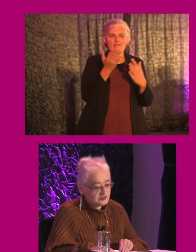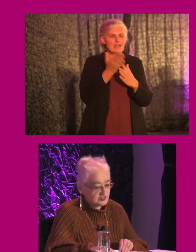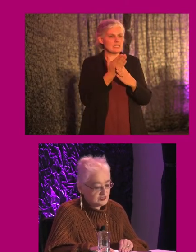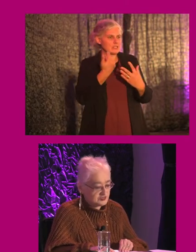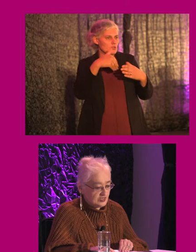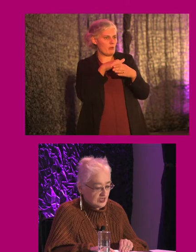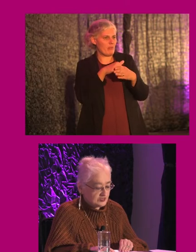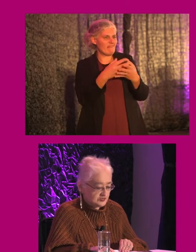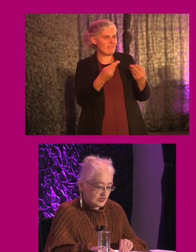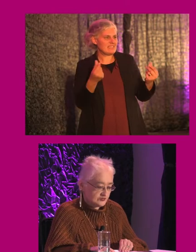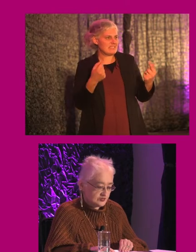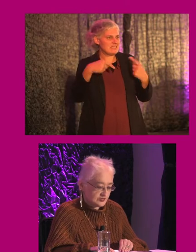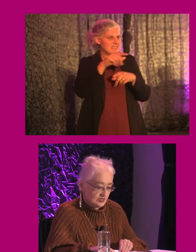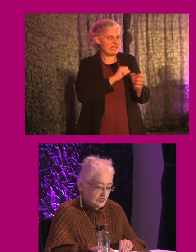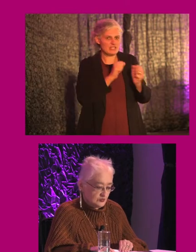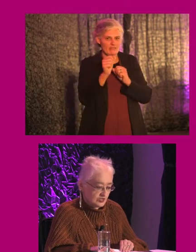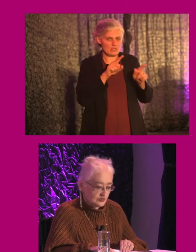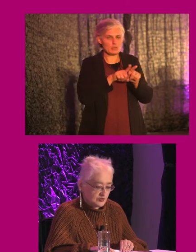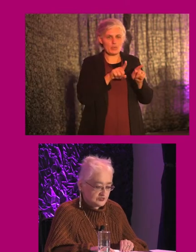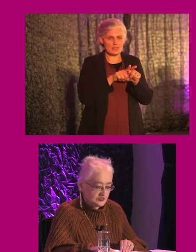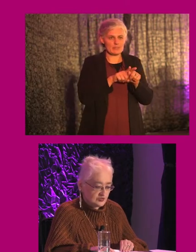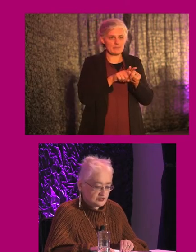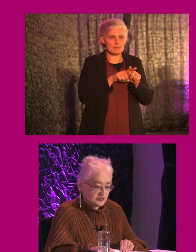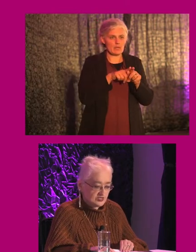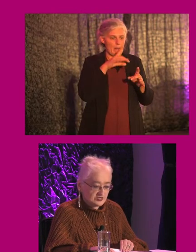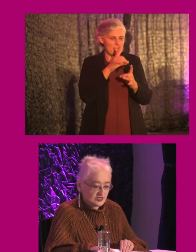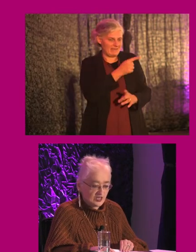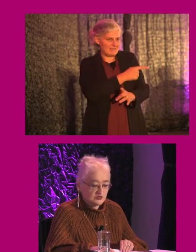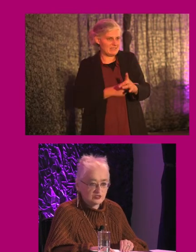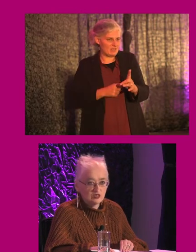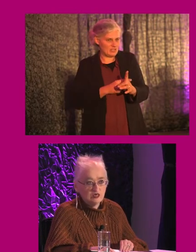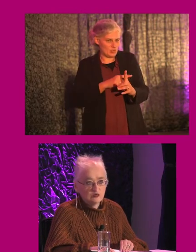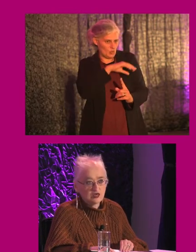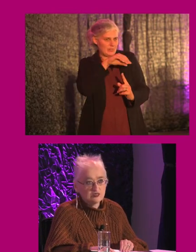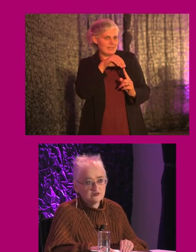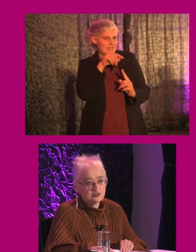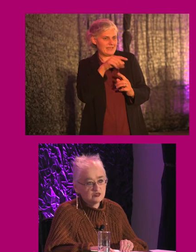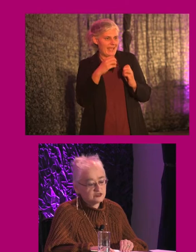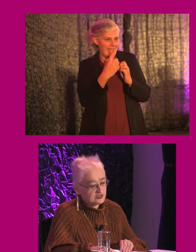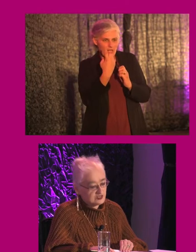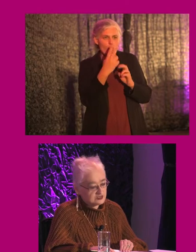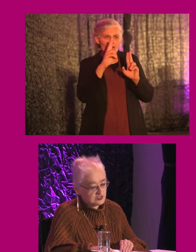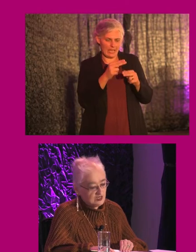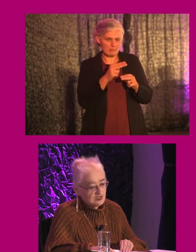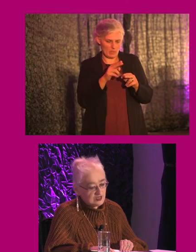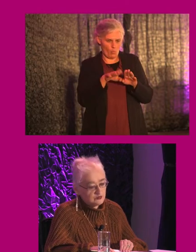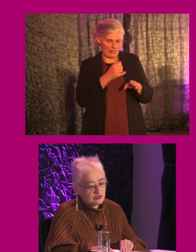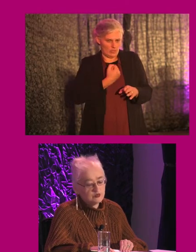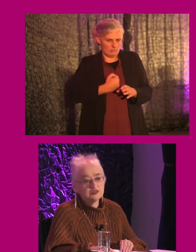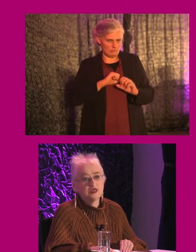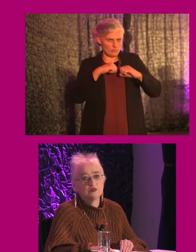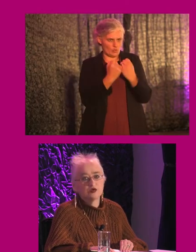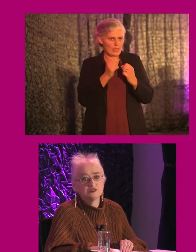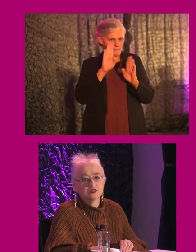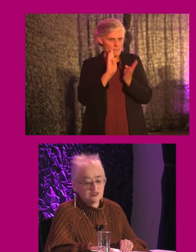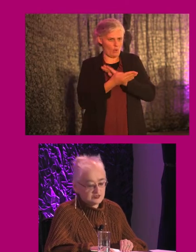facilities and services because what makes disability unique is that anyone, regardless of their social identity, can become